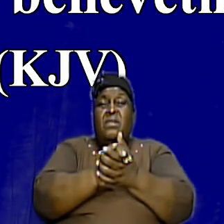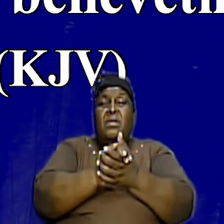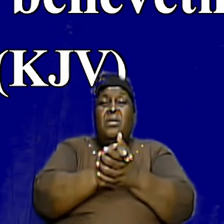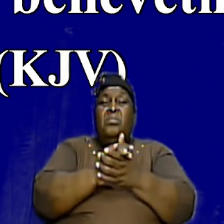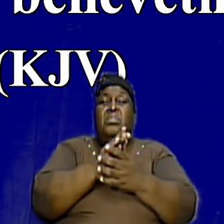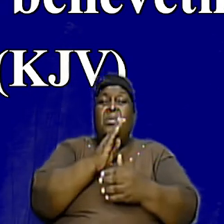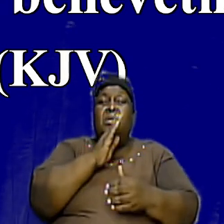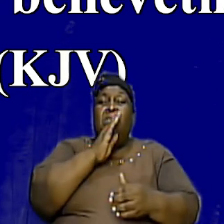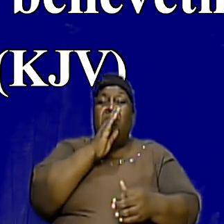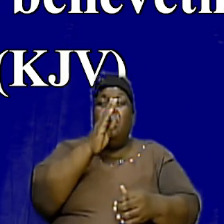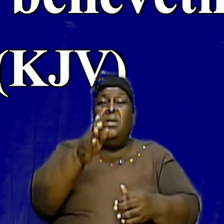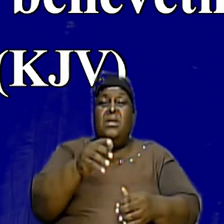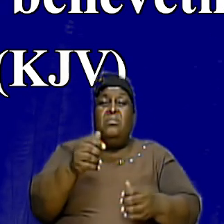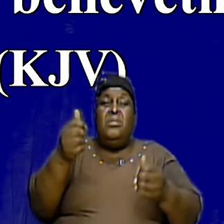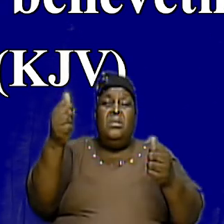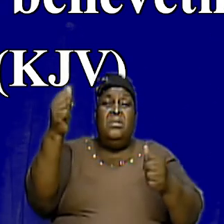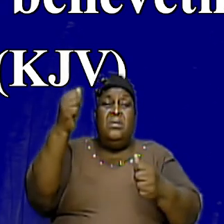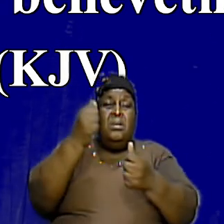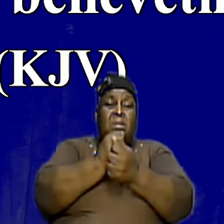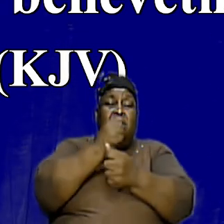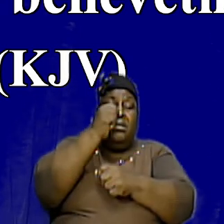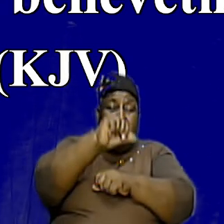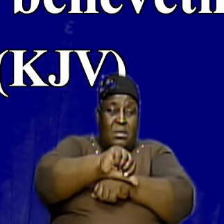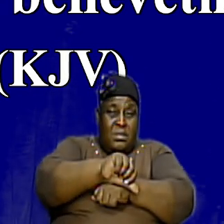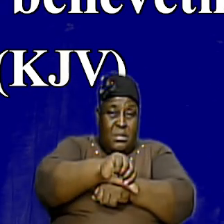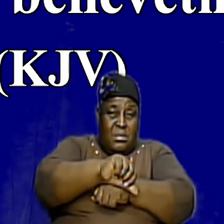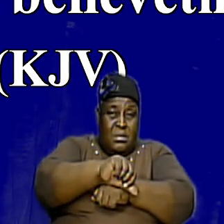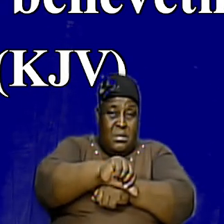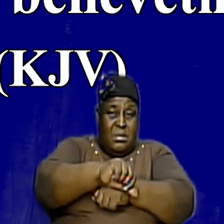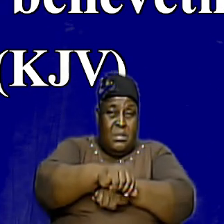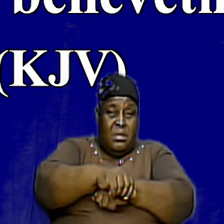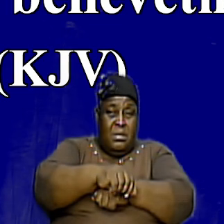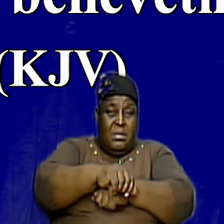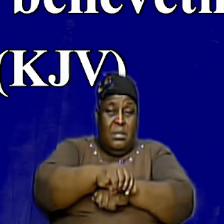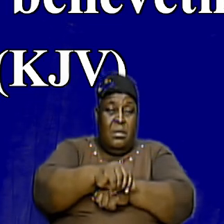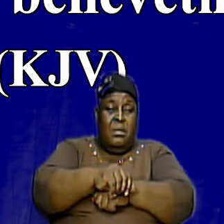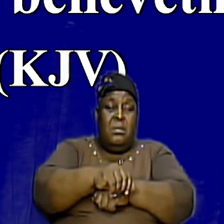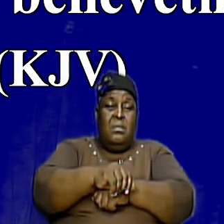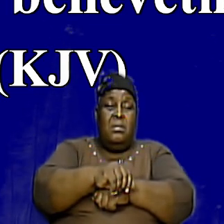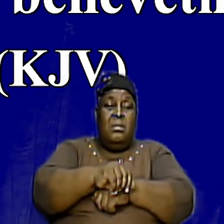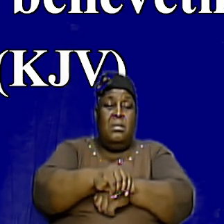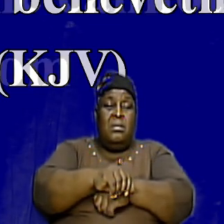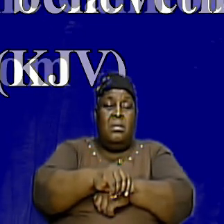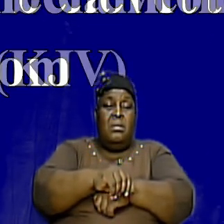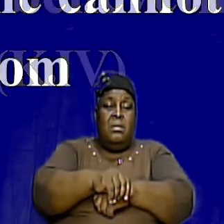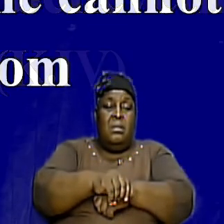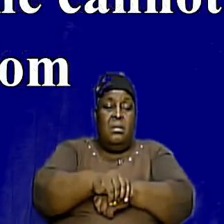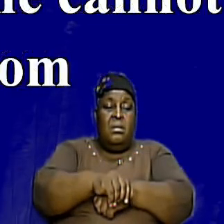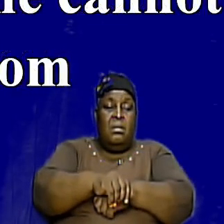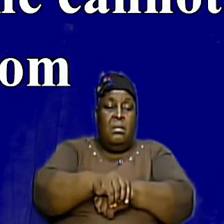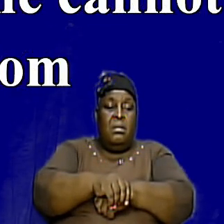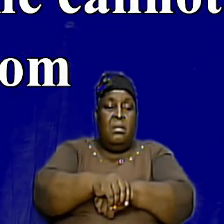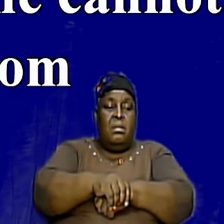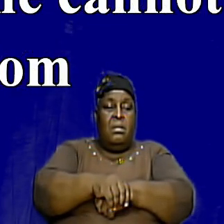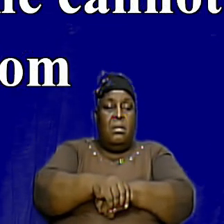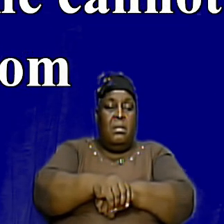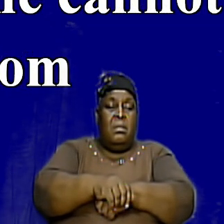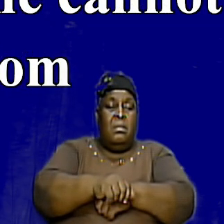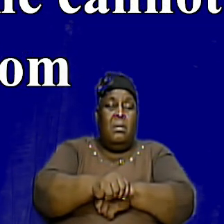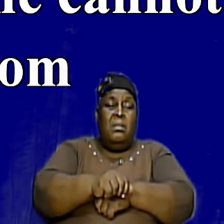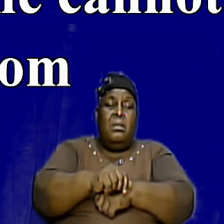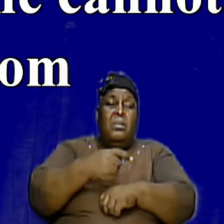be damned right again we are seeing consequences and we need to